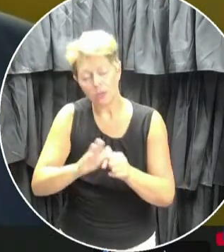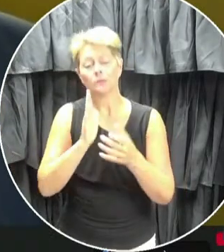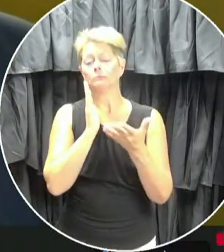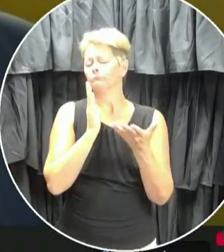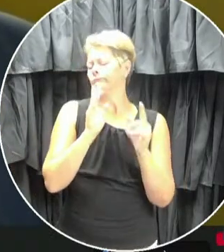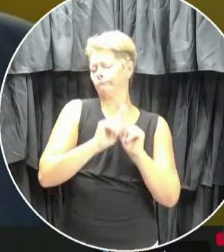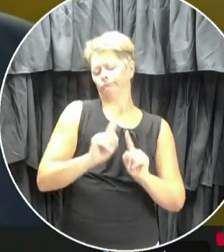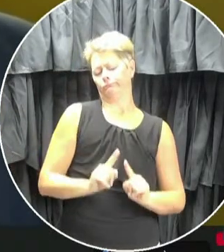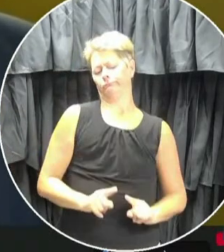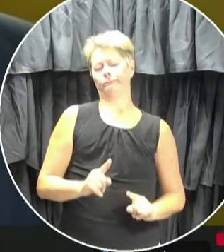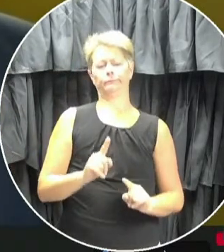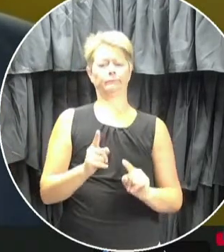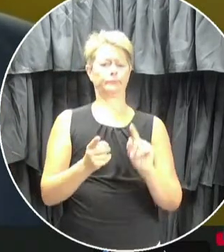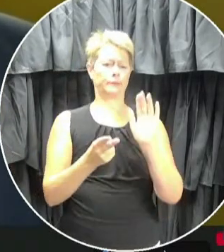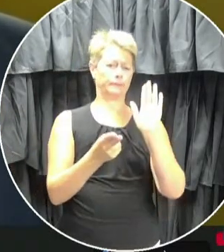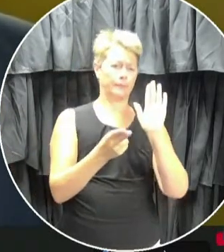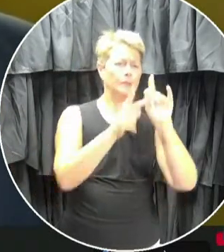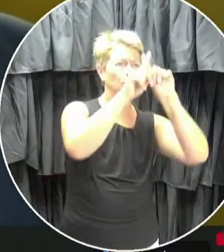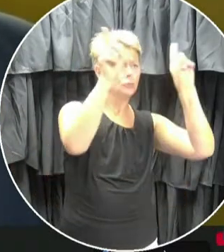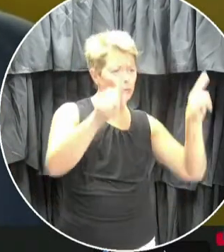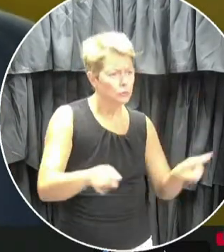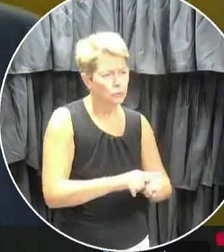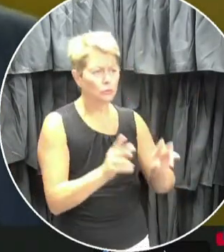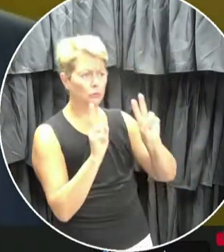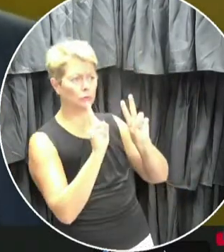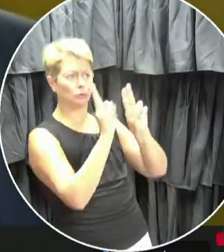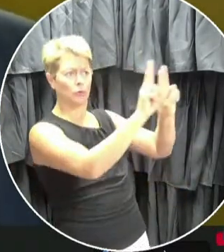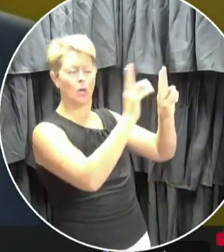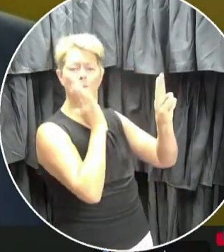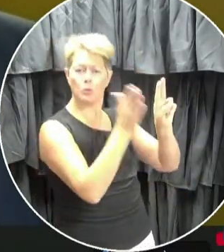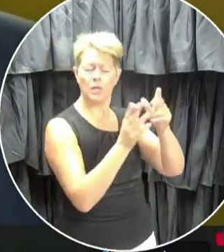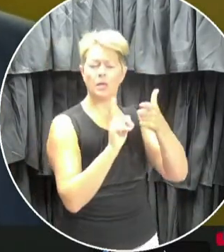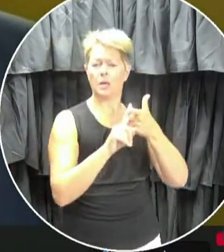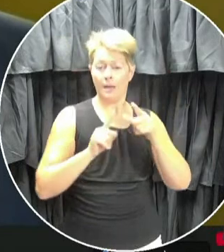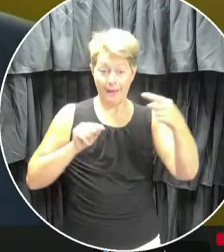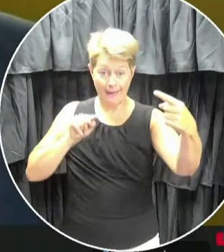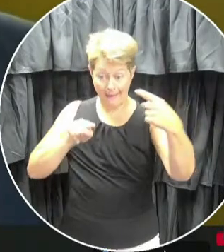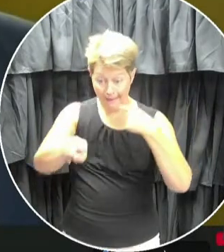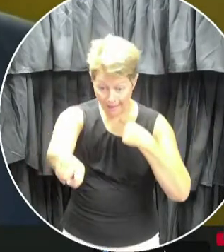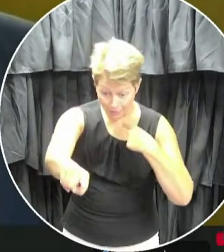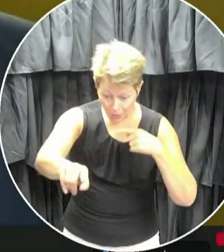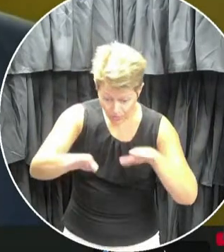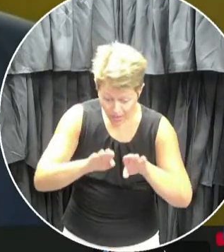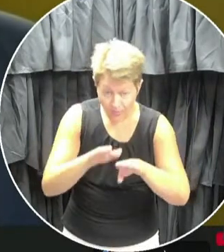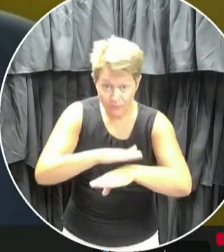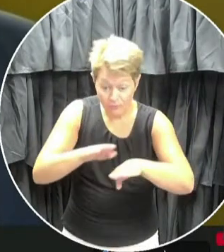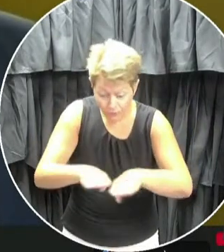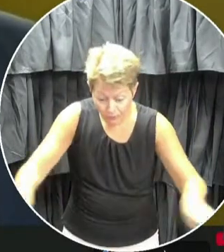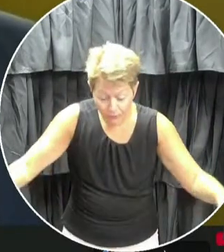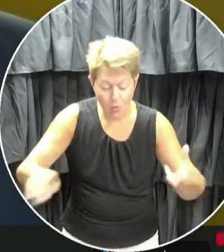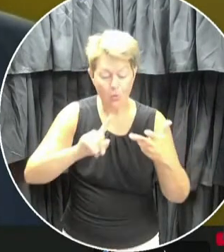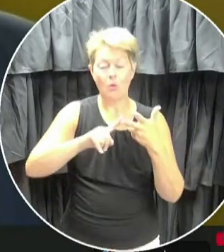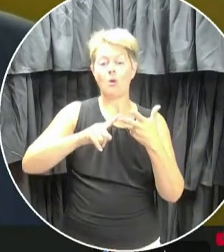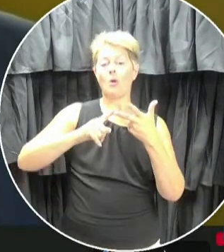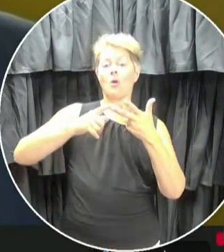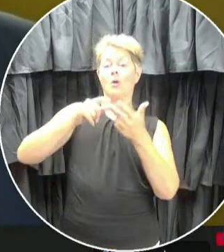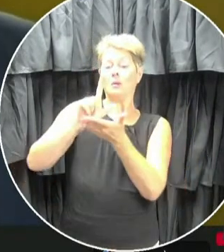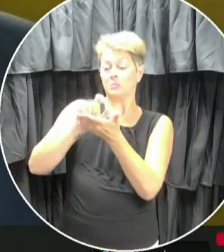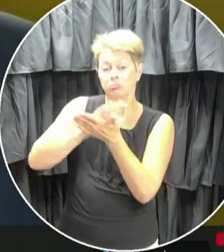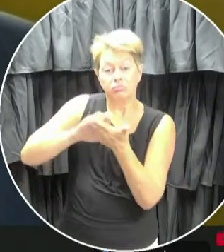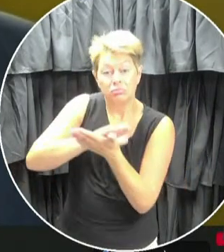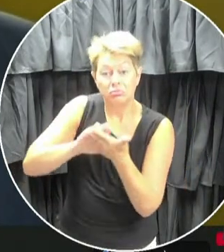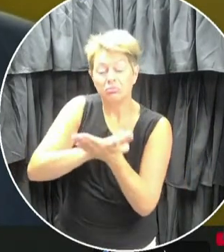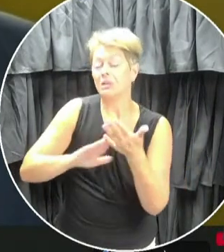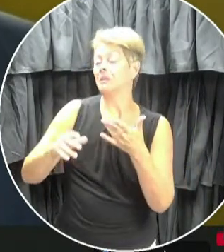they run the gamut from signage, directional arrows, hand sanitizers, personal protective equipment, as well as information around